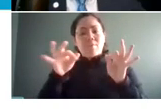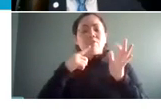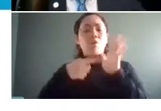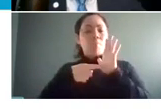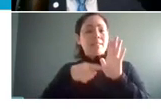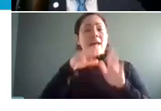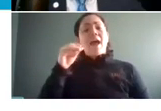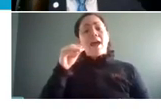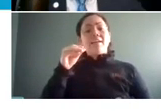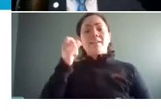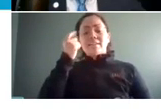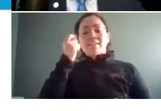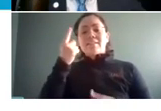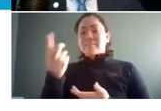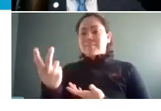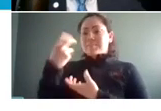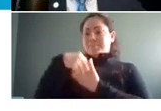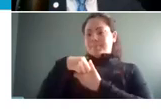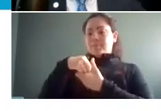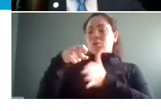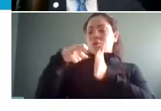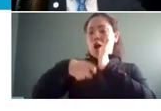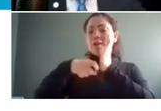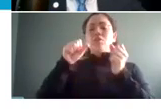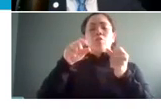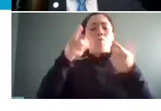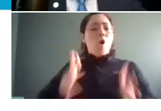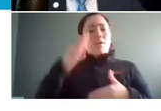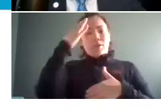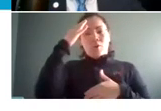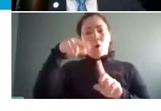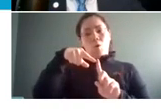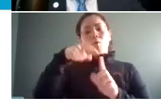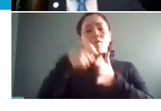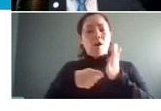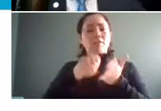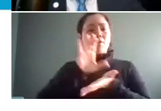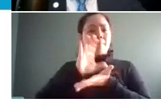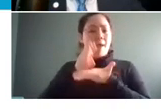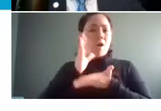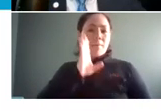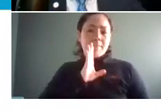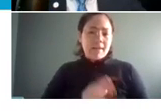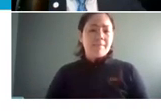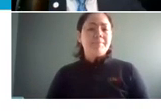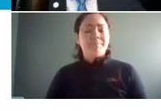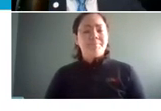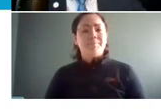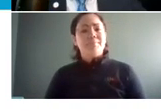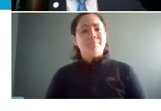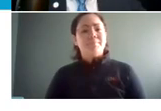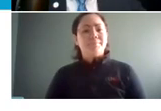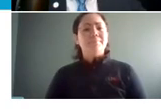considerations into your quote so that you have all of your bases covered the slide um